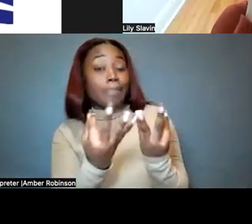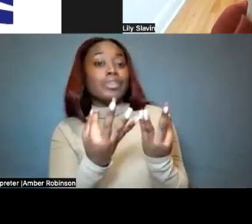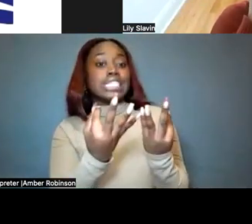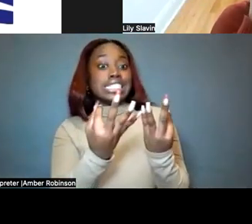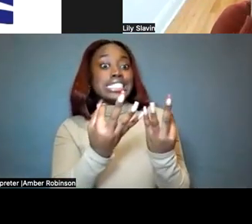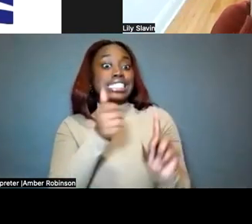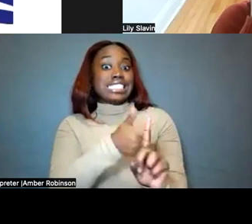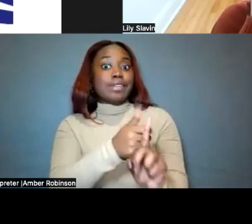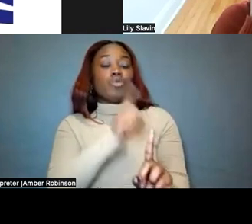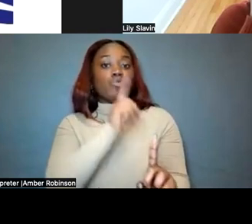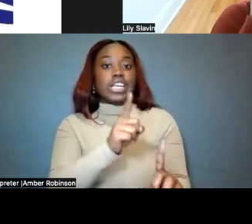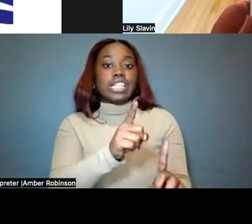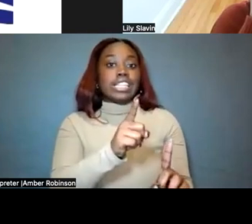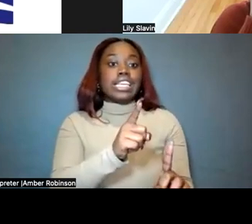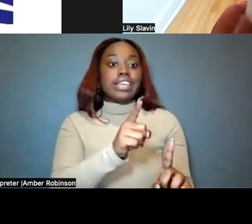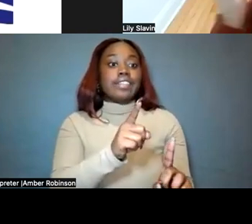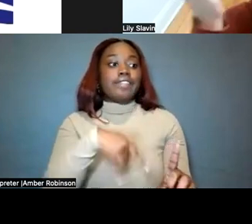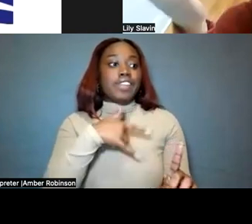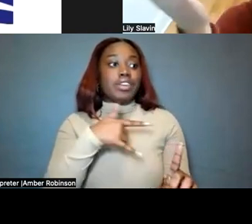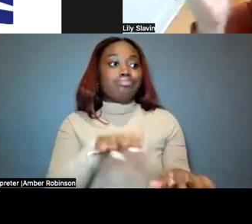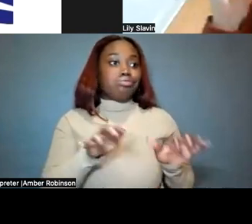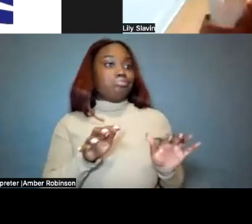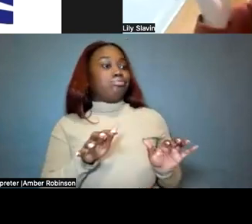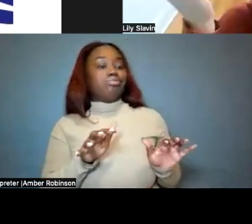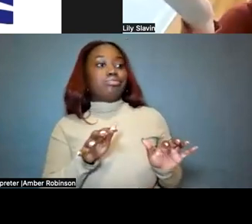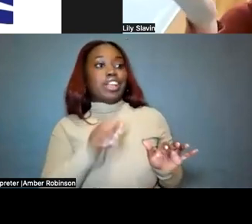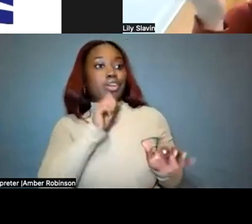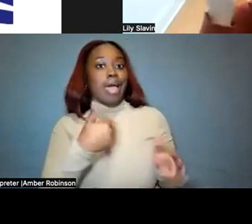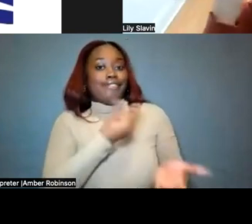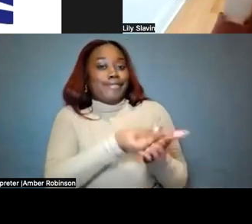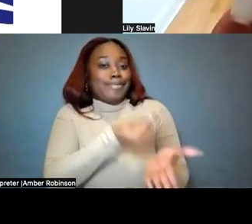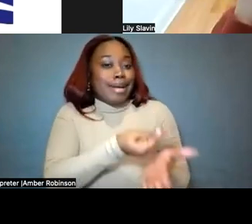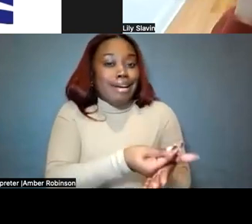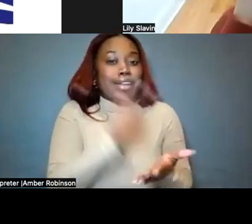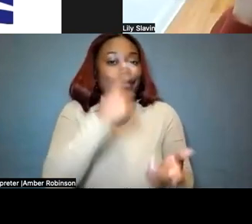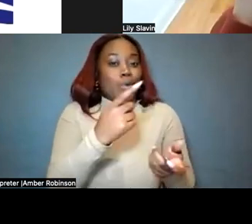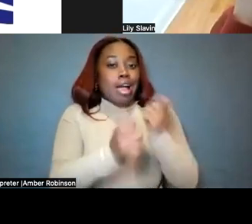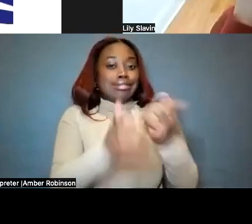are getting pushback from schools saying they don't have funding for adaptive equipment?